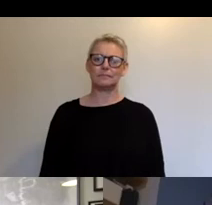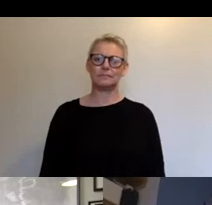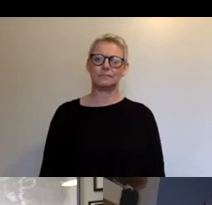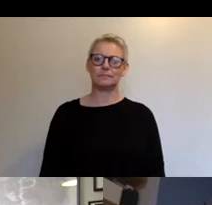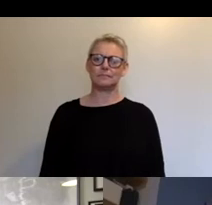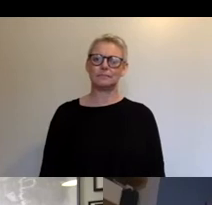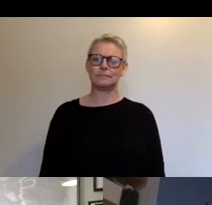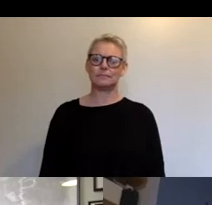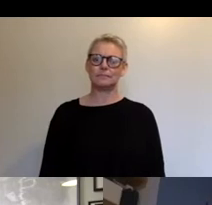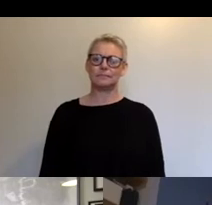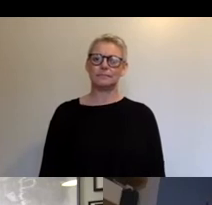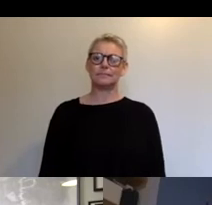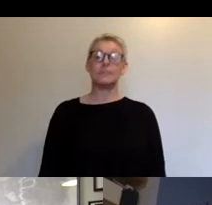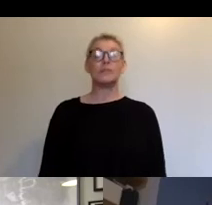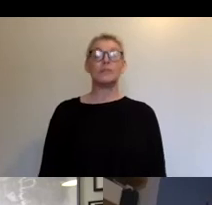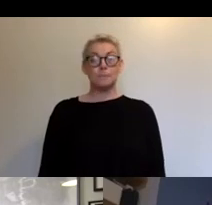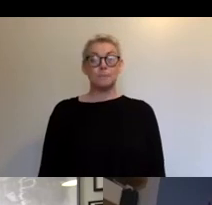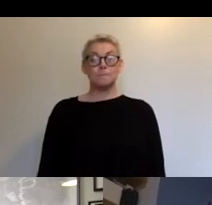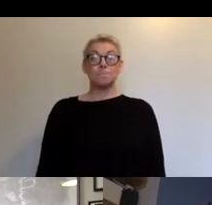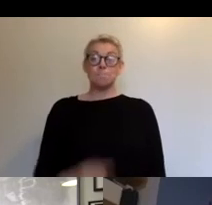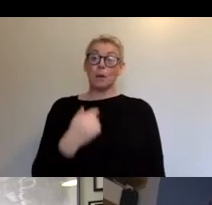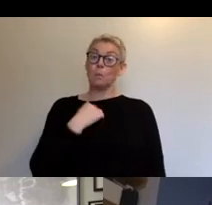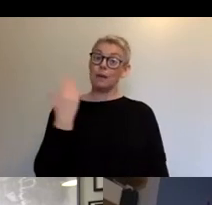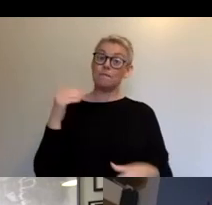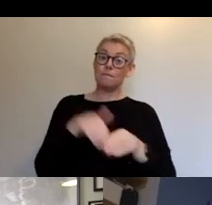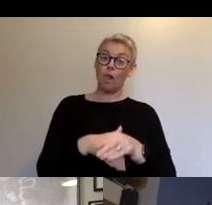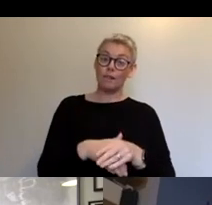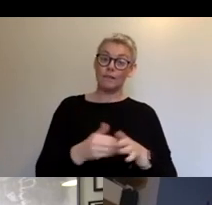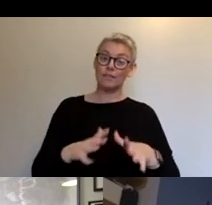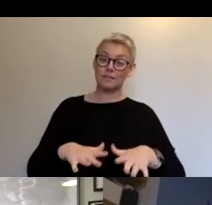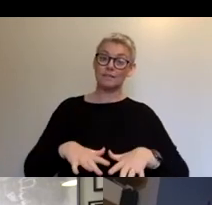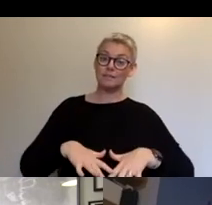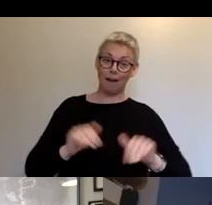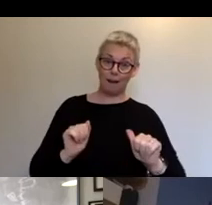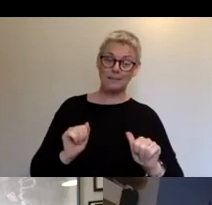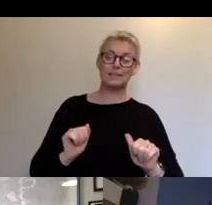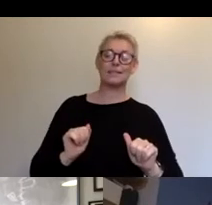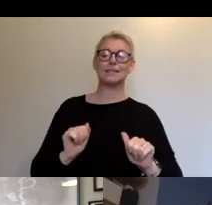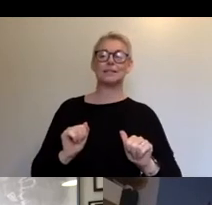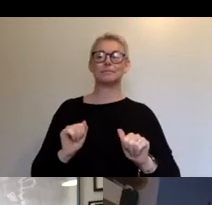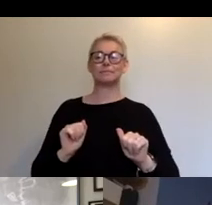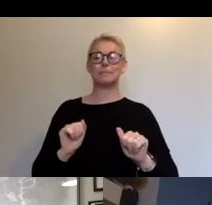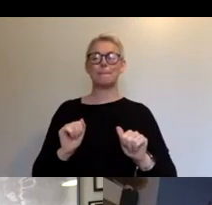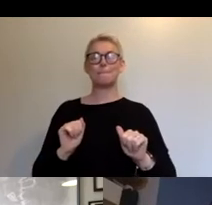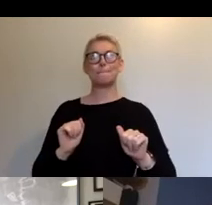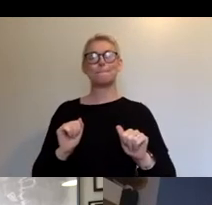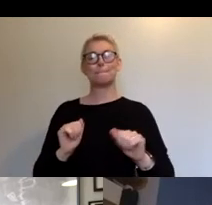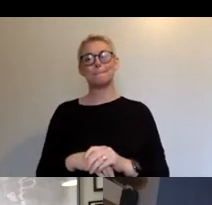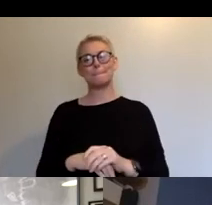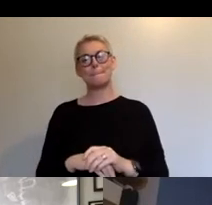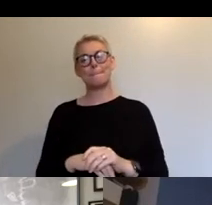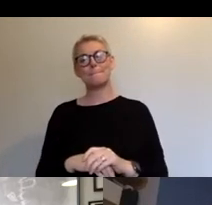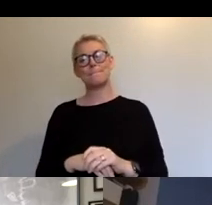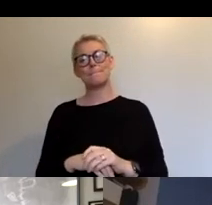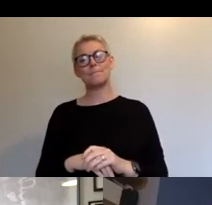we were quite involved at the beginning and throughout. And I suppose for us, the